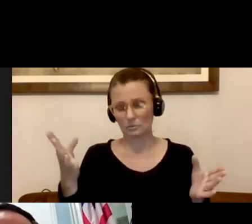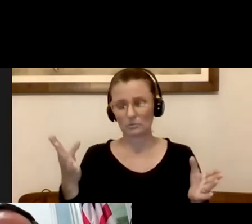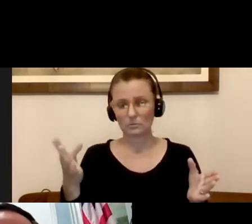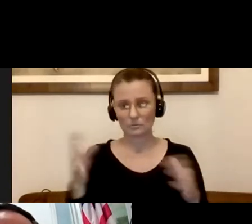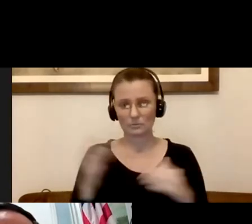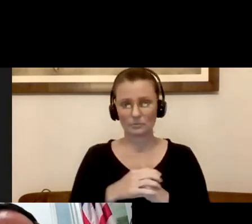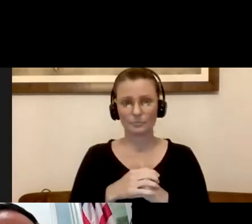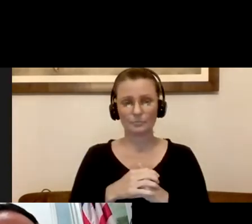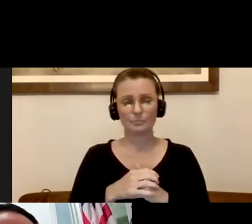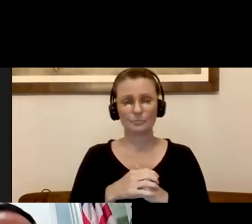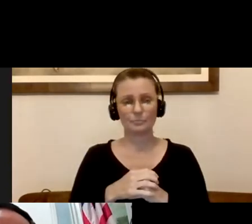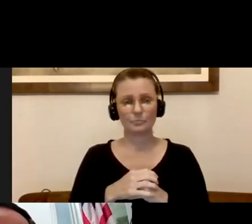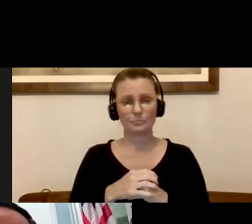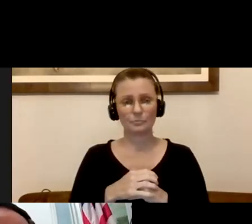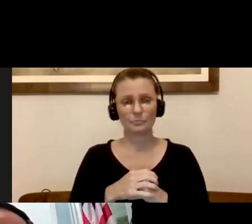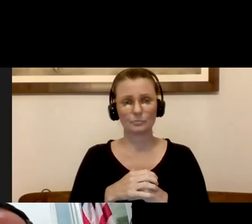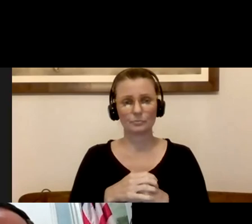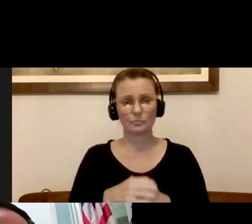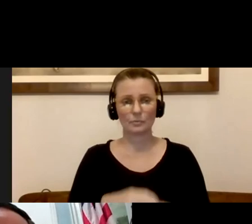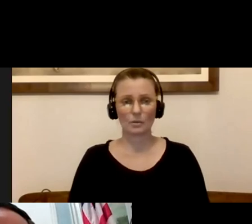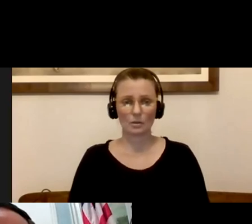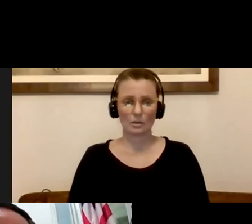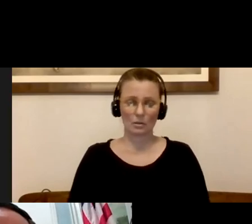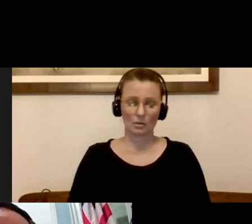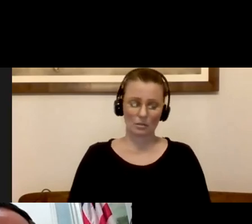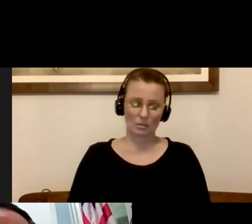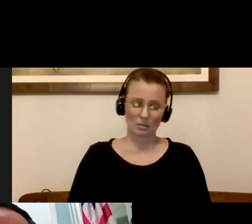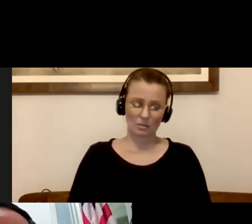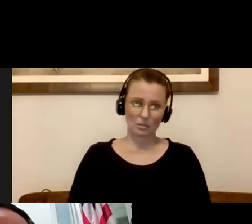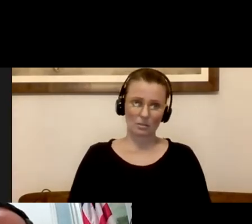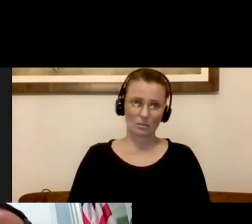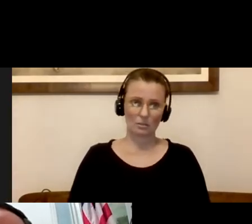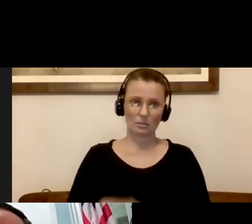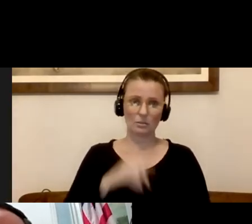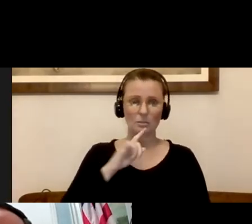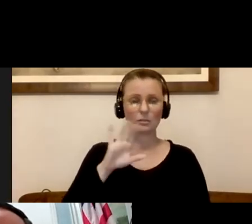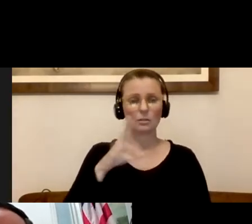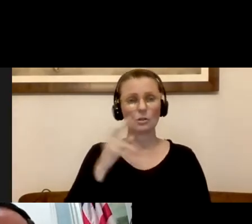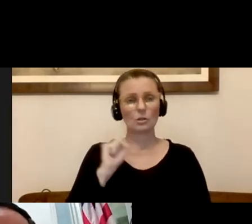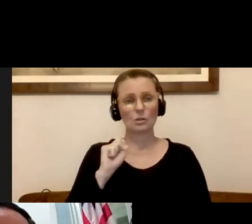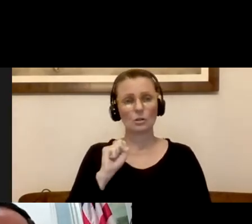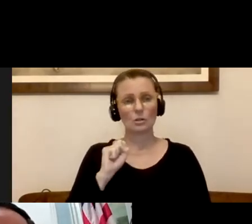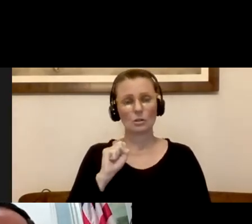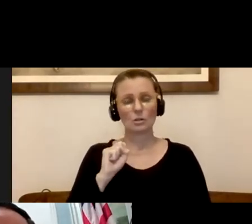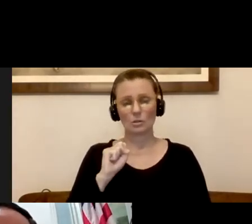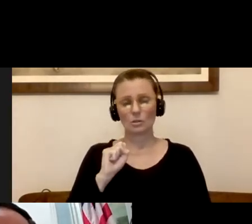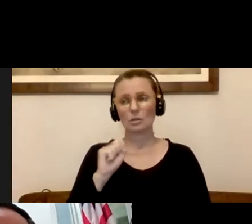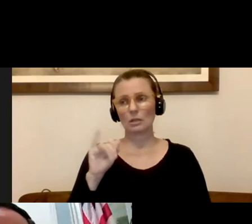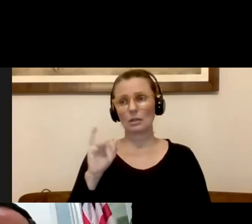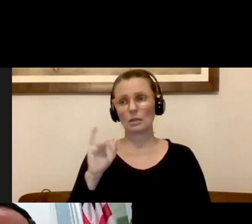Thank you, Claudia, for that question. From Chris Lindgren, seniors may have, may be undertaking childcare responsibilities for their families